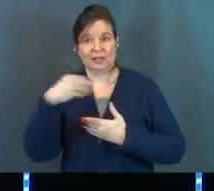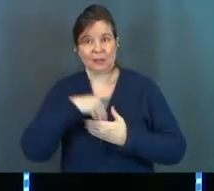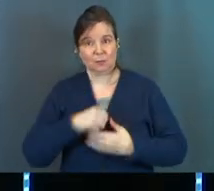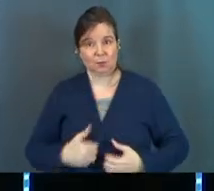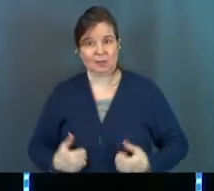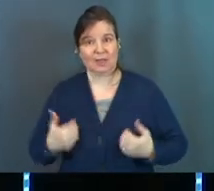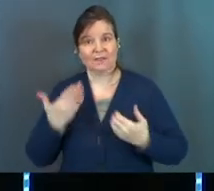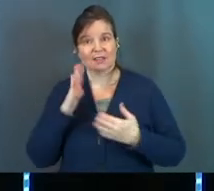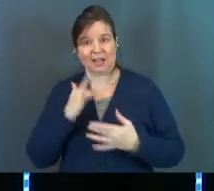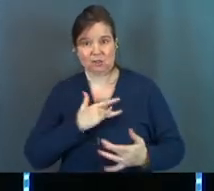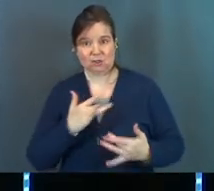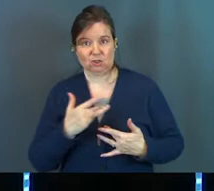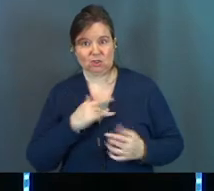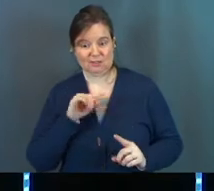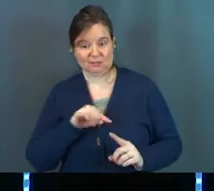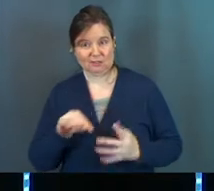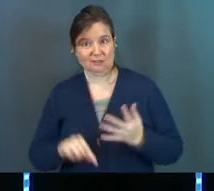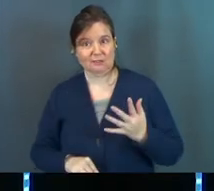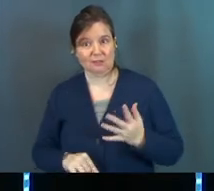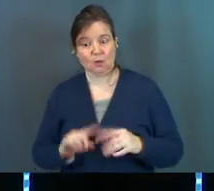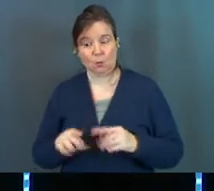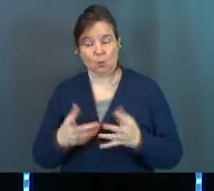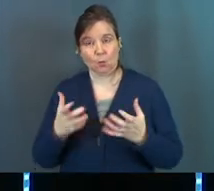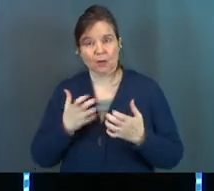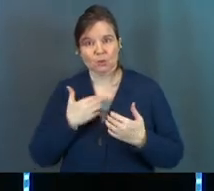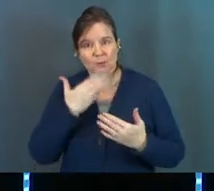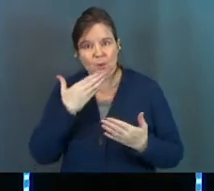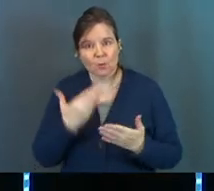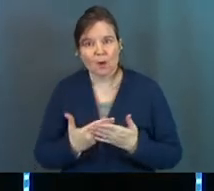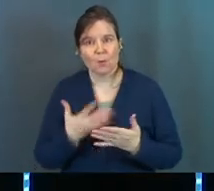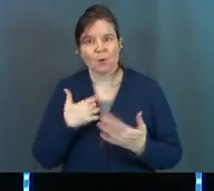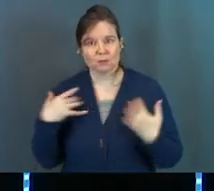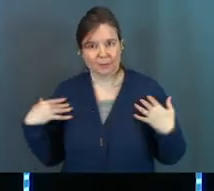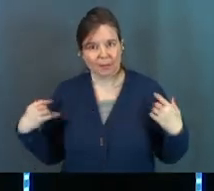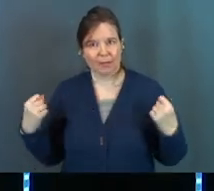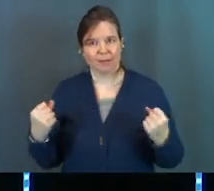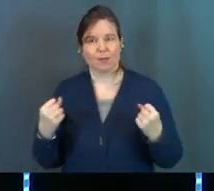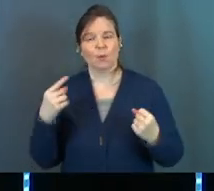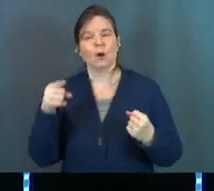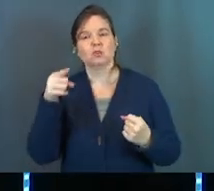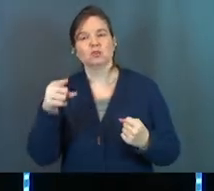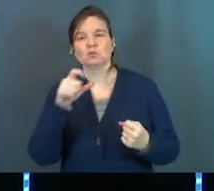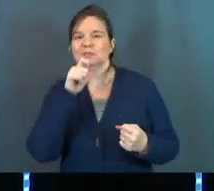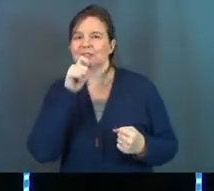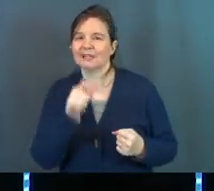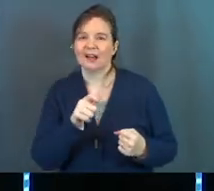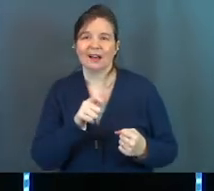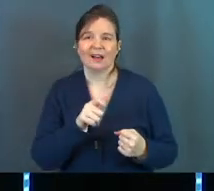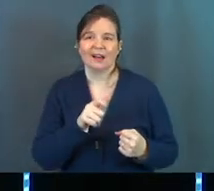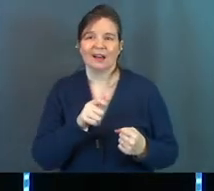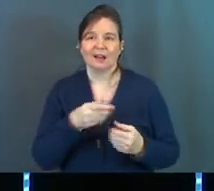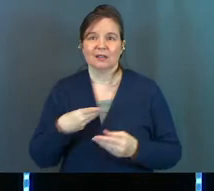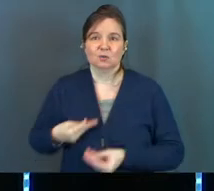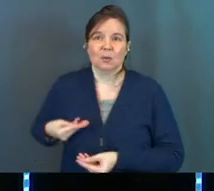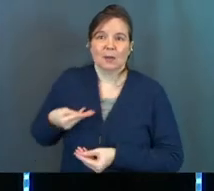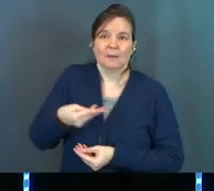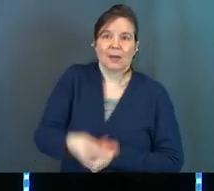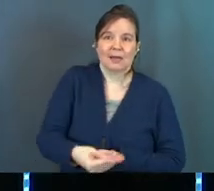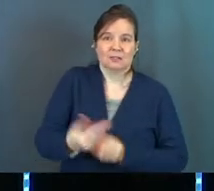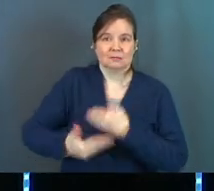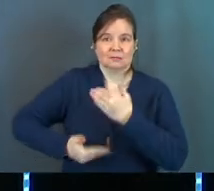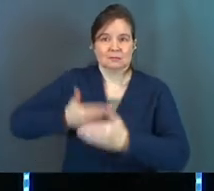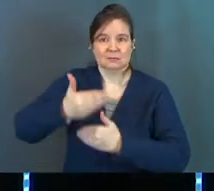into your life that God's concerned about, wants you to be well, wants you to be healthy, wants you to not pass this on to the next